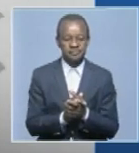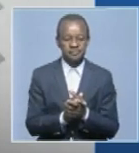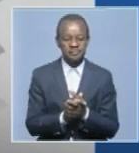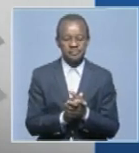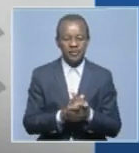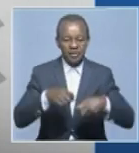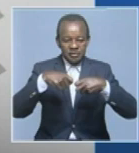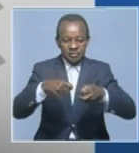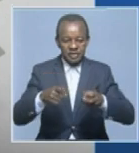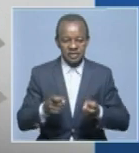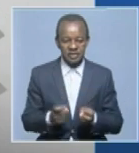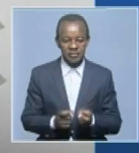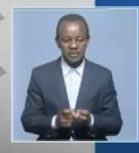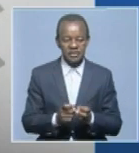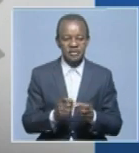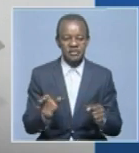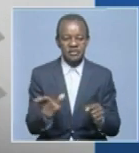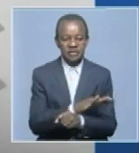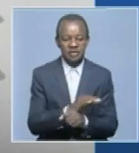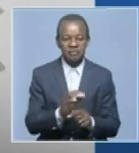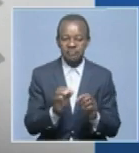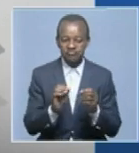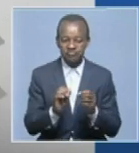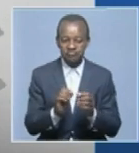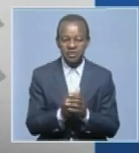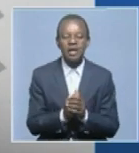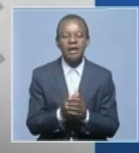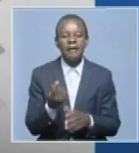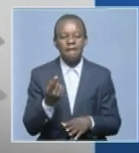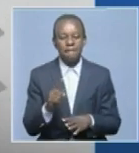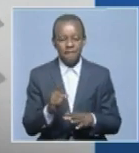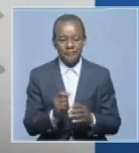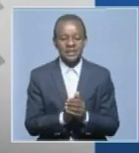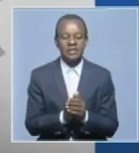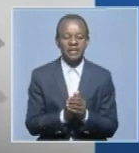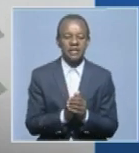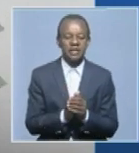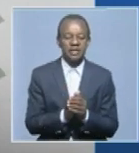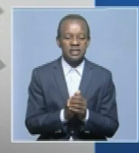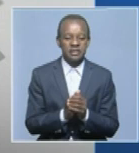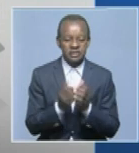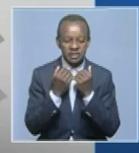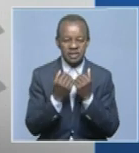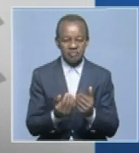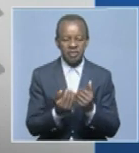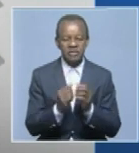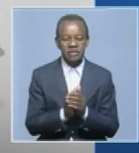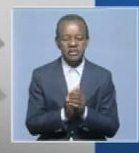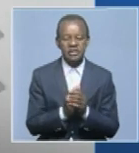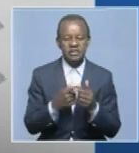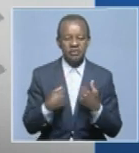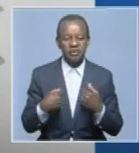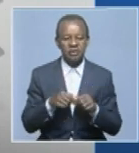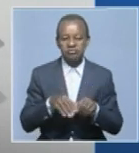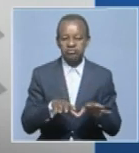but use days like this to interact more strongly with communities, to interact more strongly